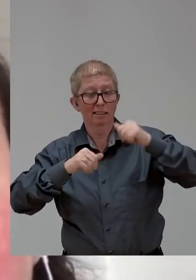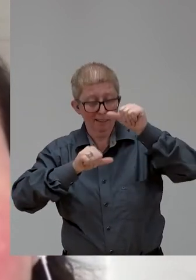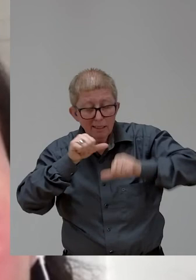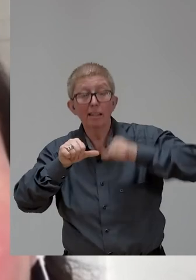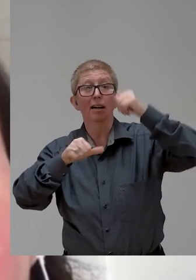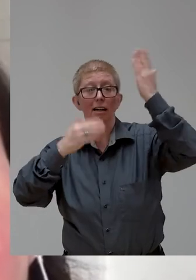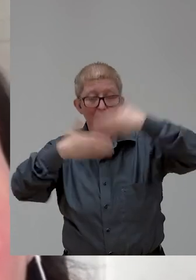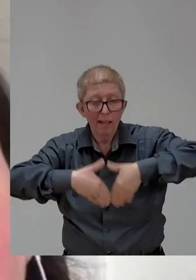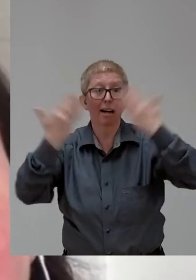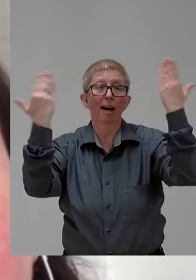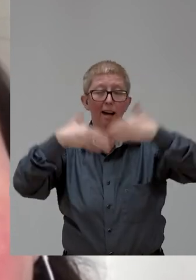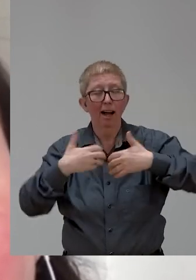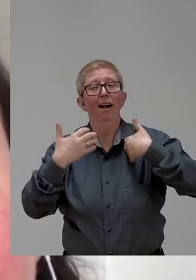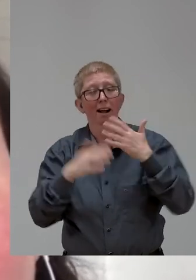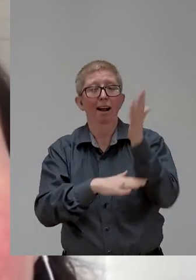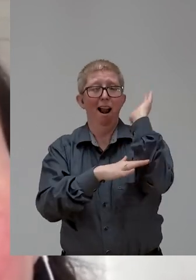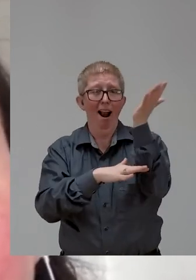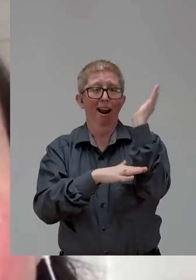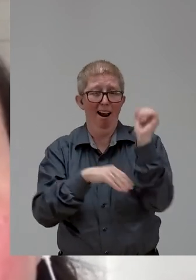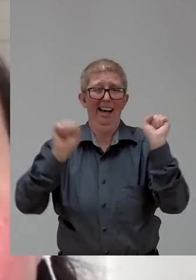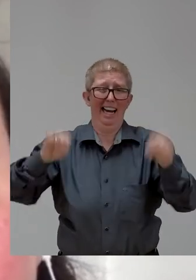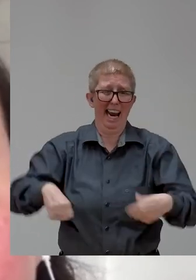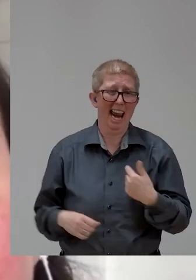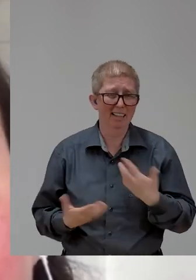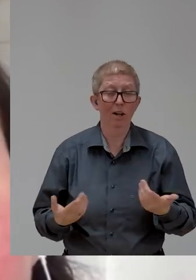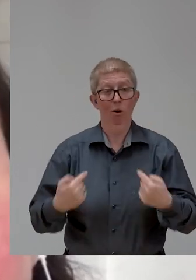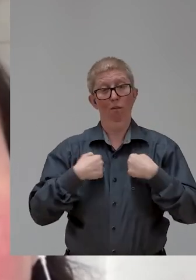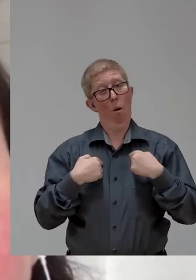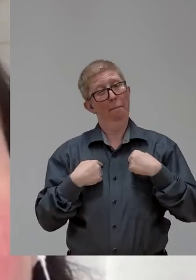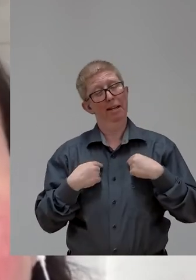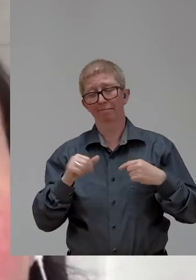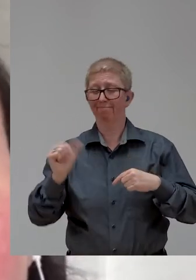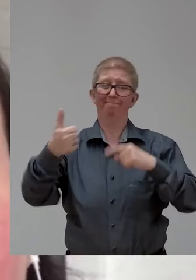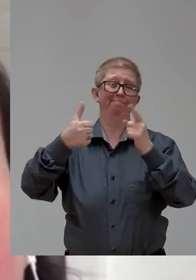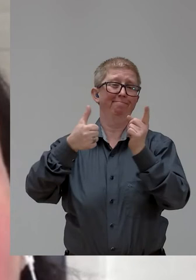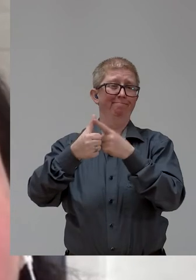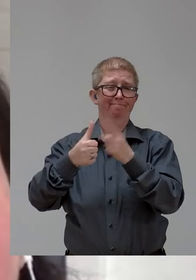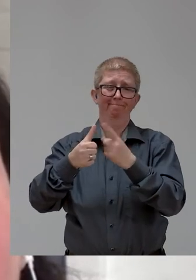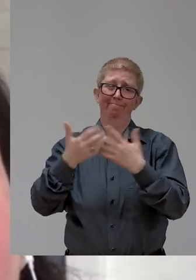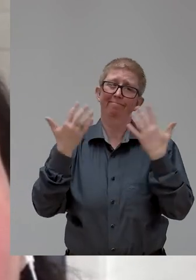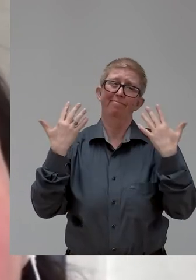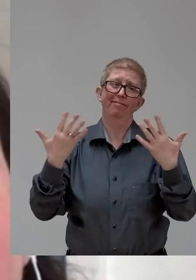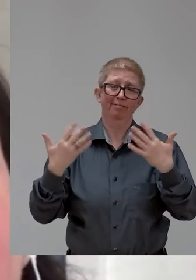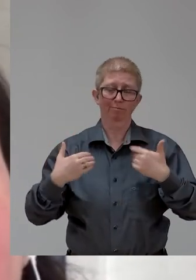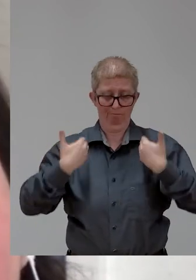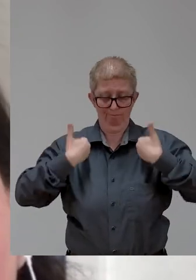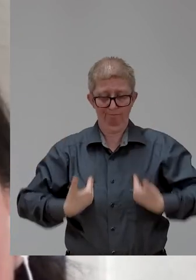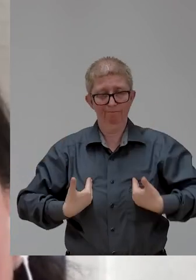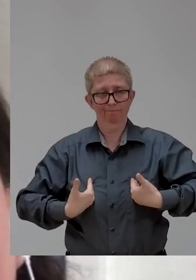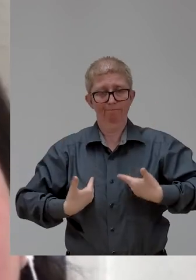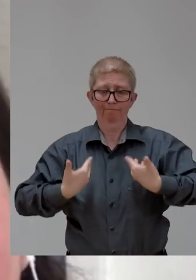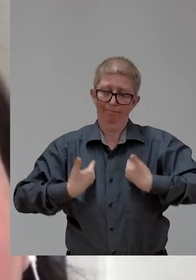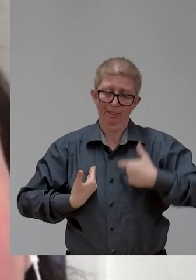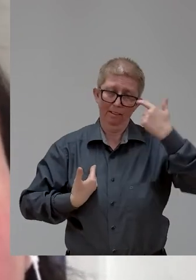I have seen, it is kind of the core of the speech I just gave, which is attitudinal challenges. And I think